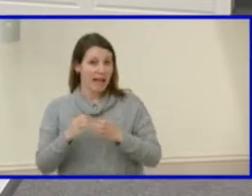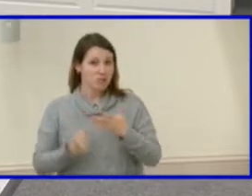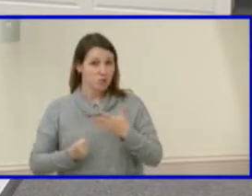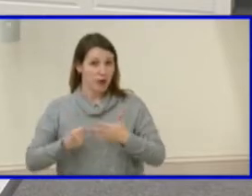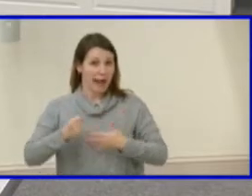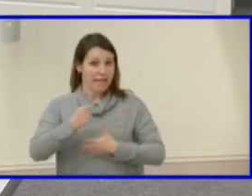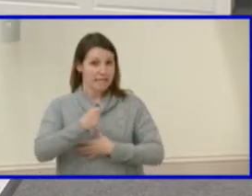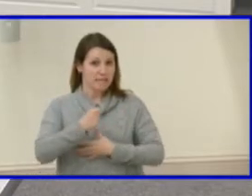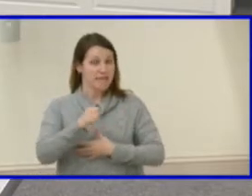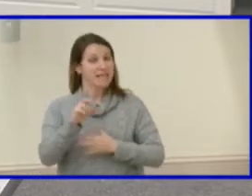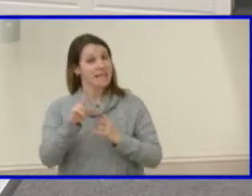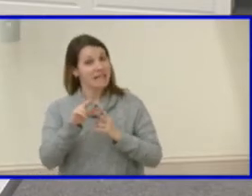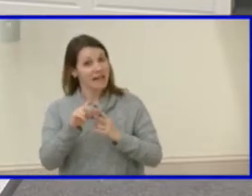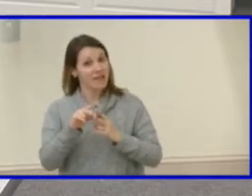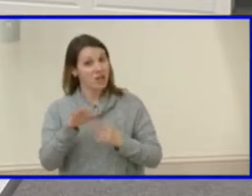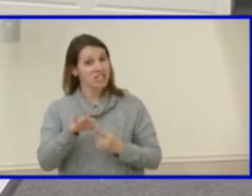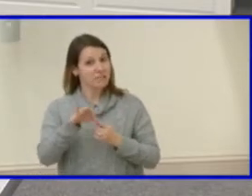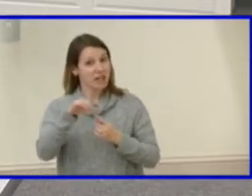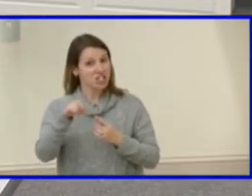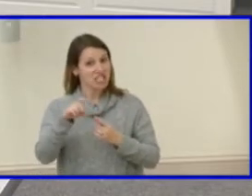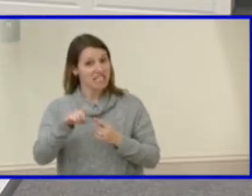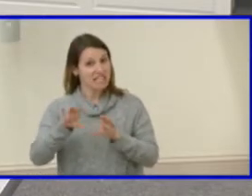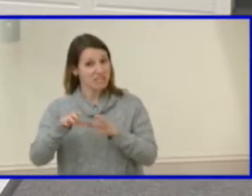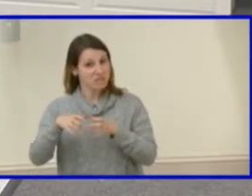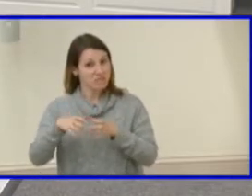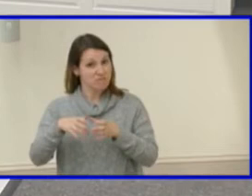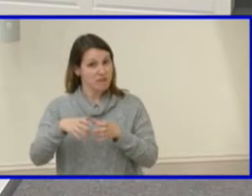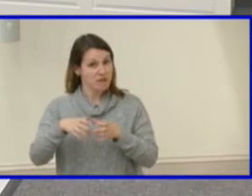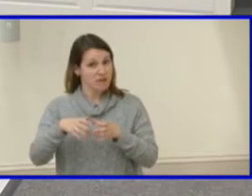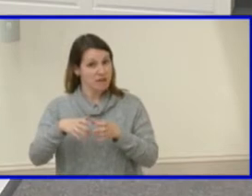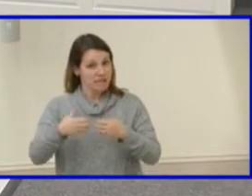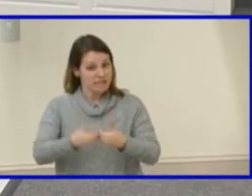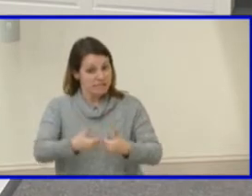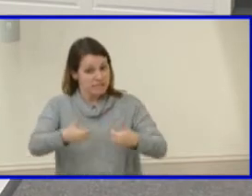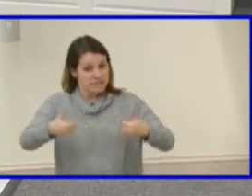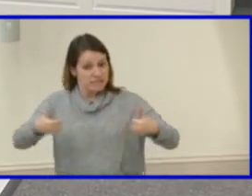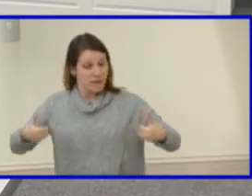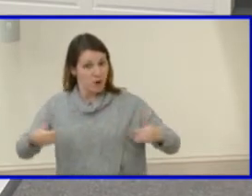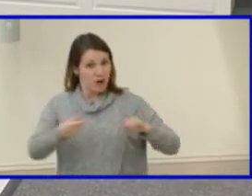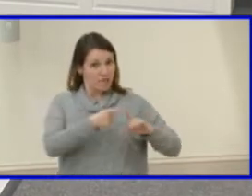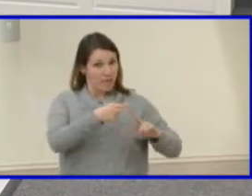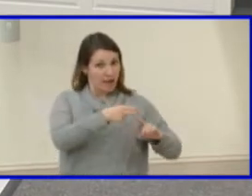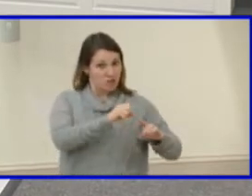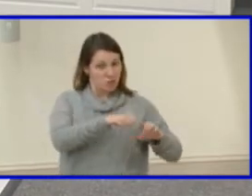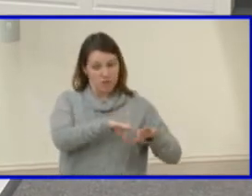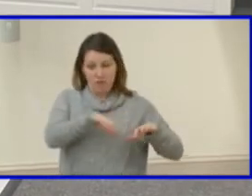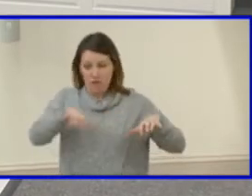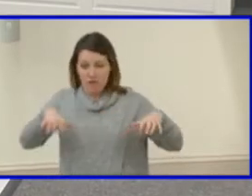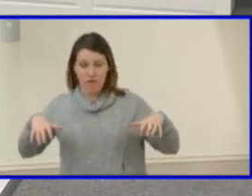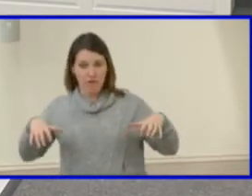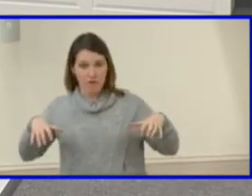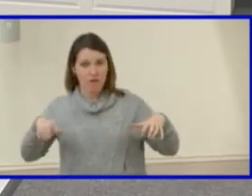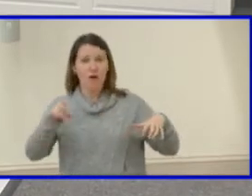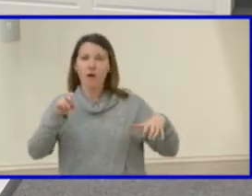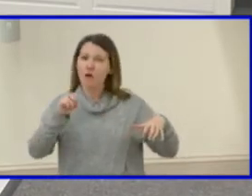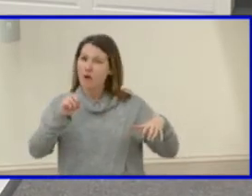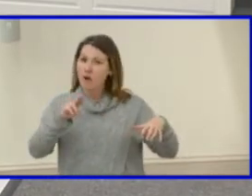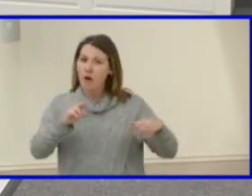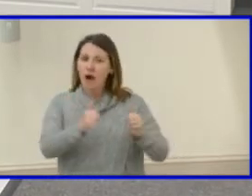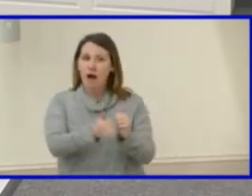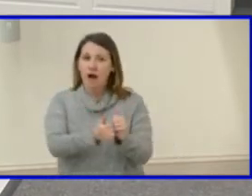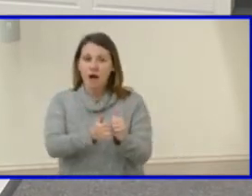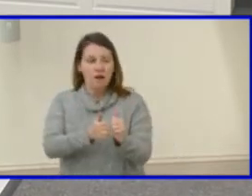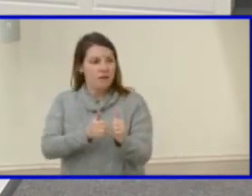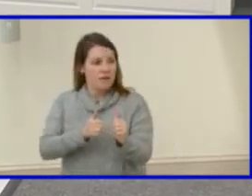the specialty center from the larger, um, high school class rank and, or moving away from a numerical rank